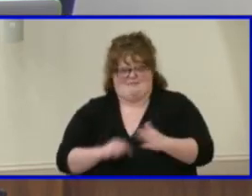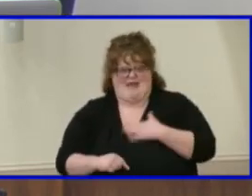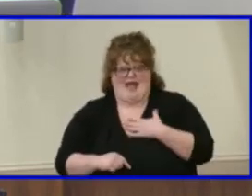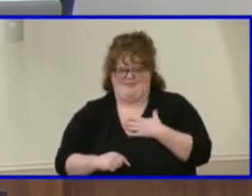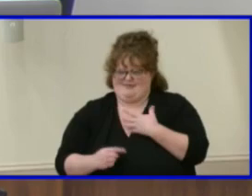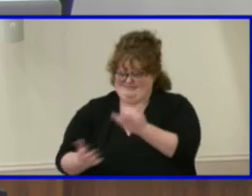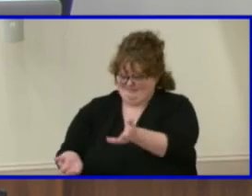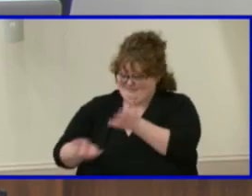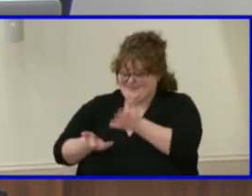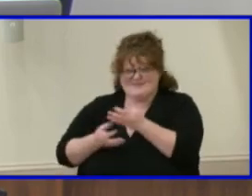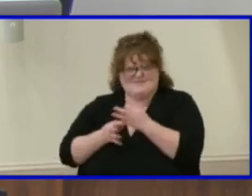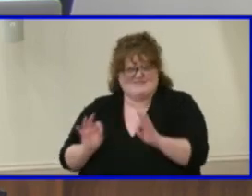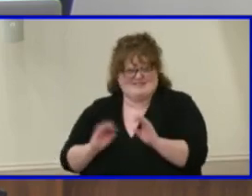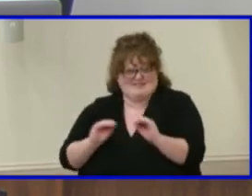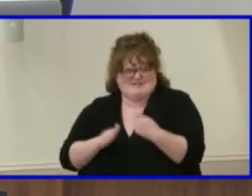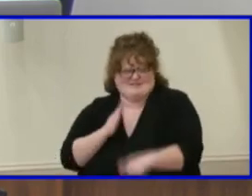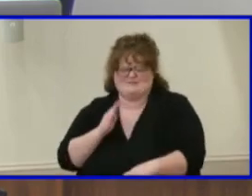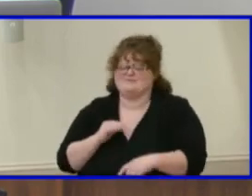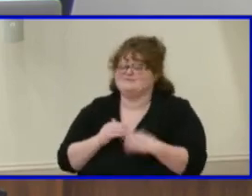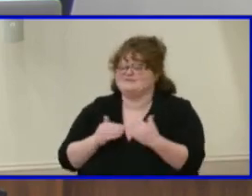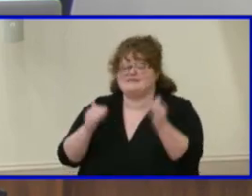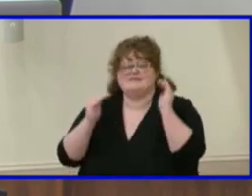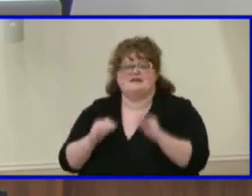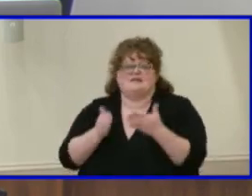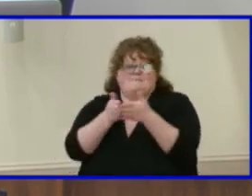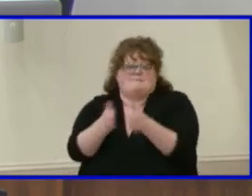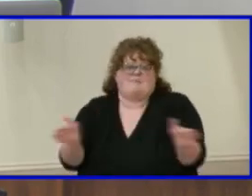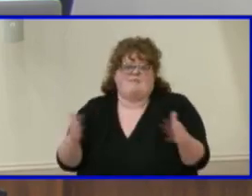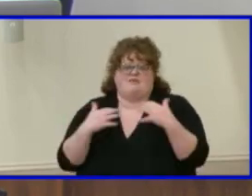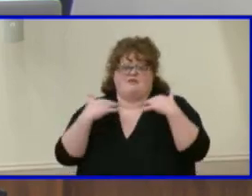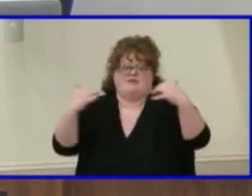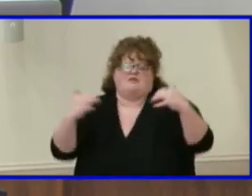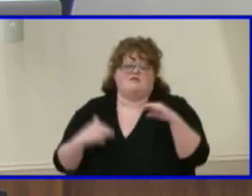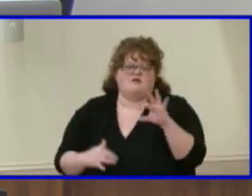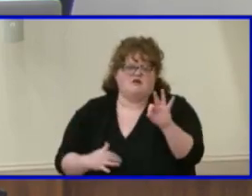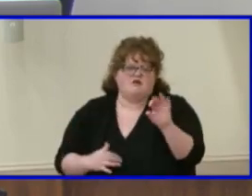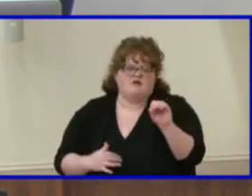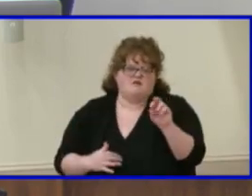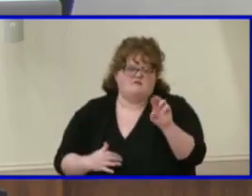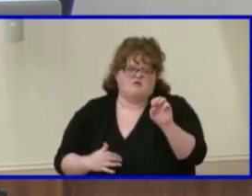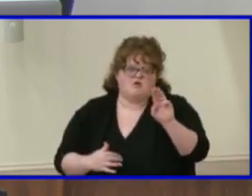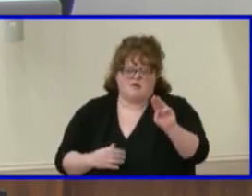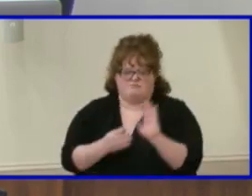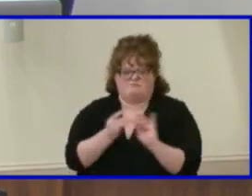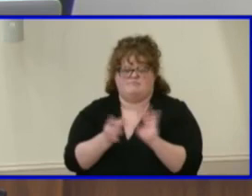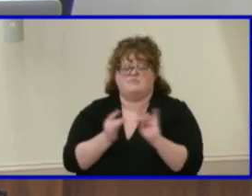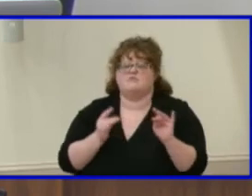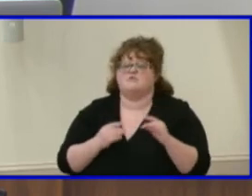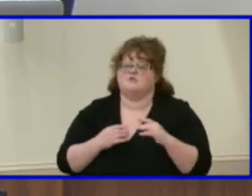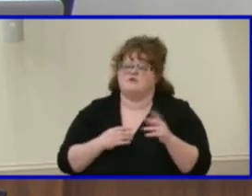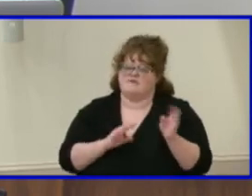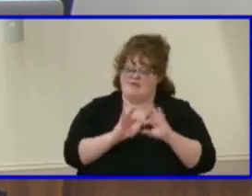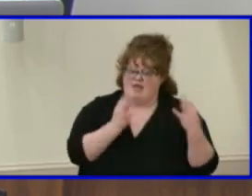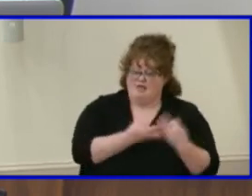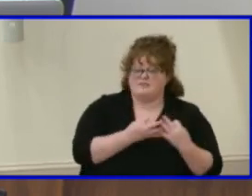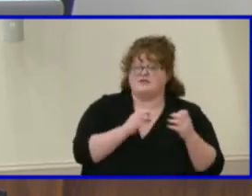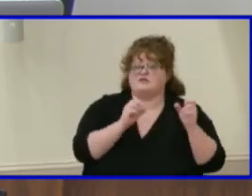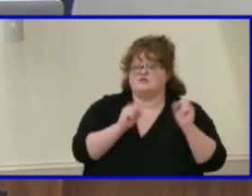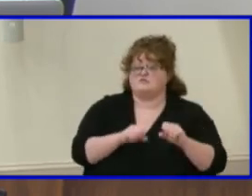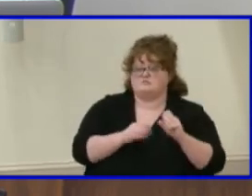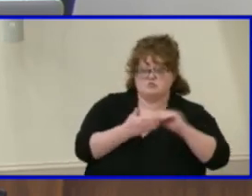Next item on the agenda is our public forum. Citizens had until 8 a.m. morning, excuse me, to submit